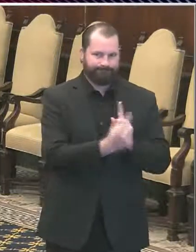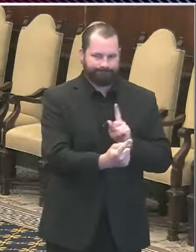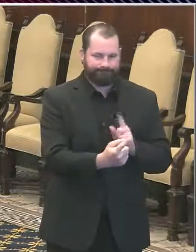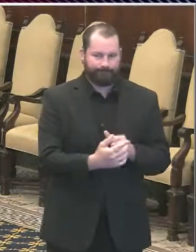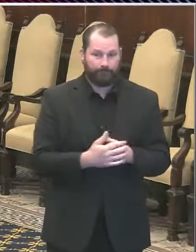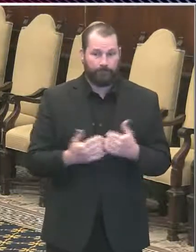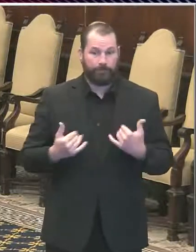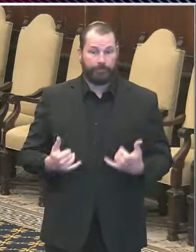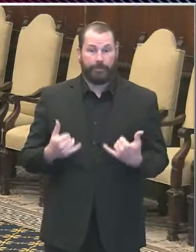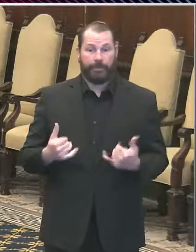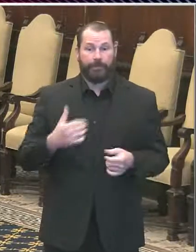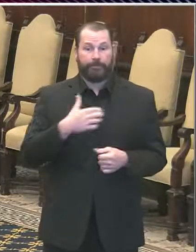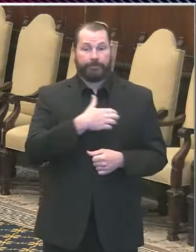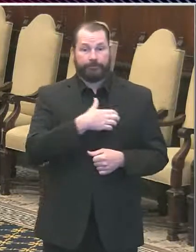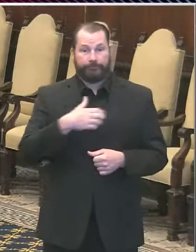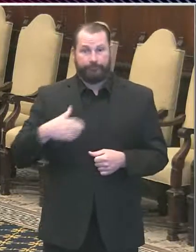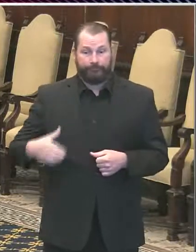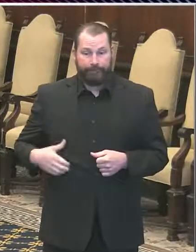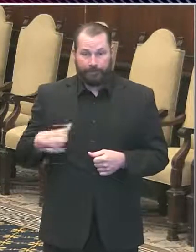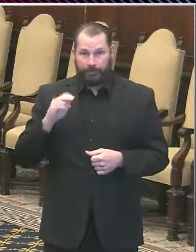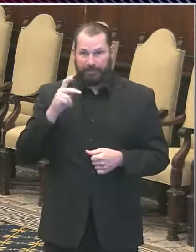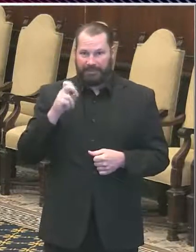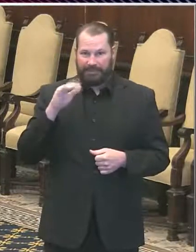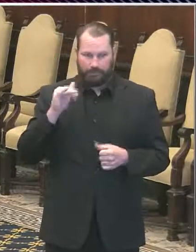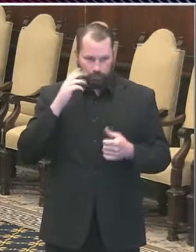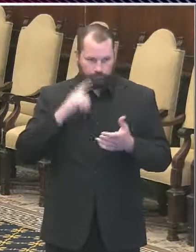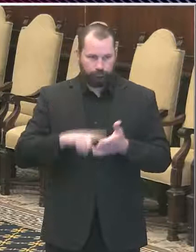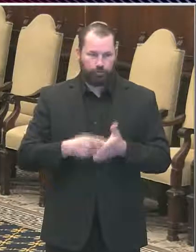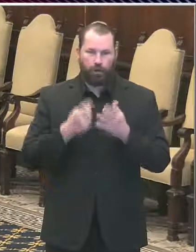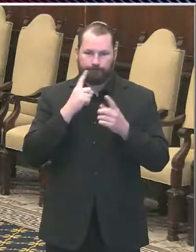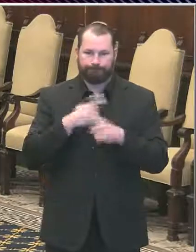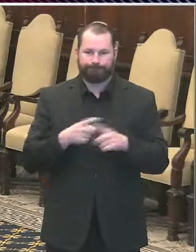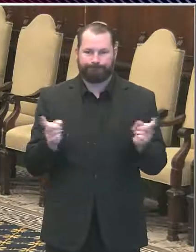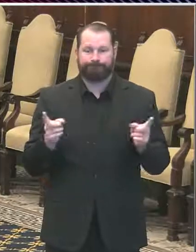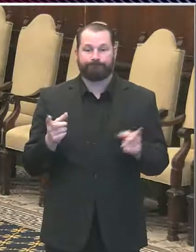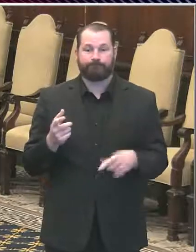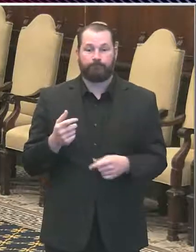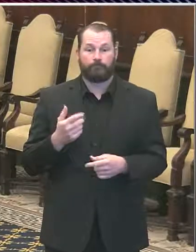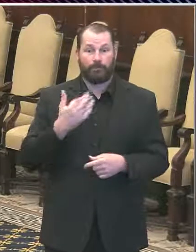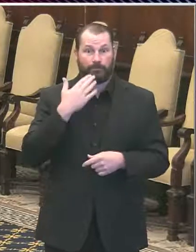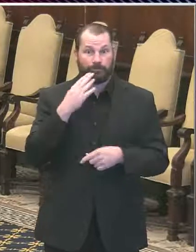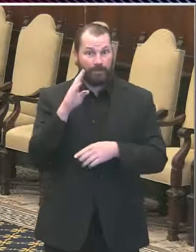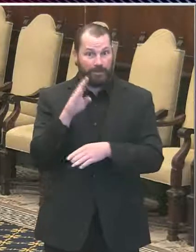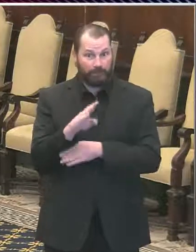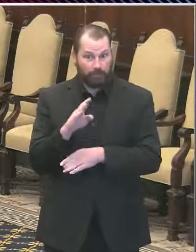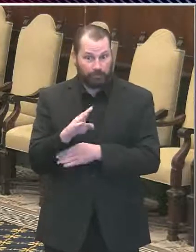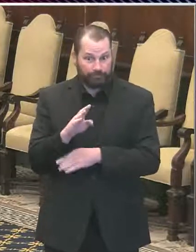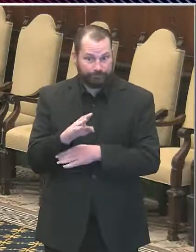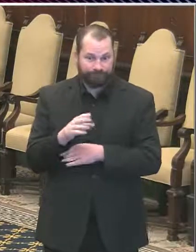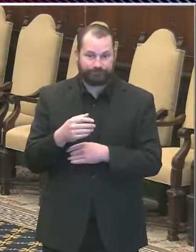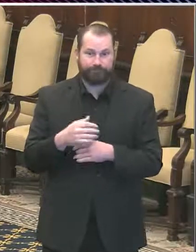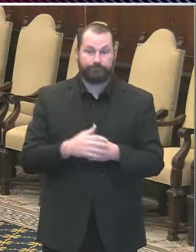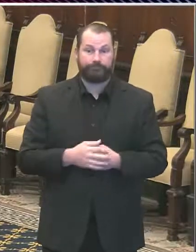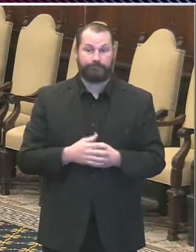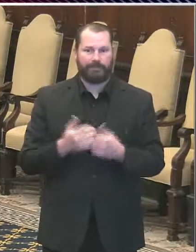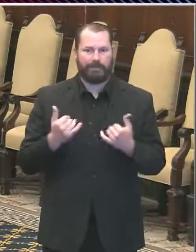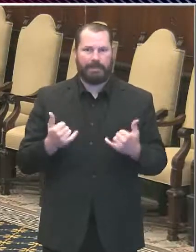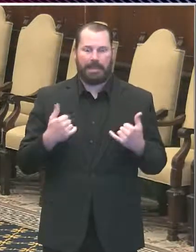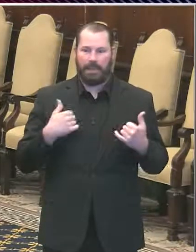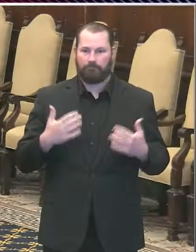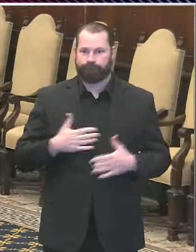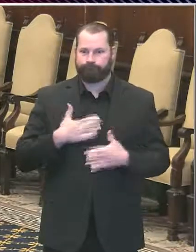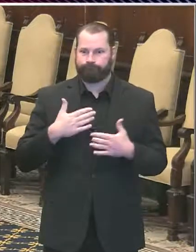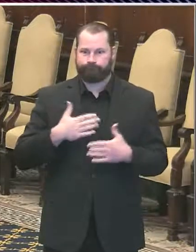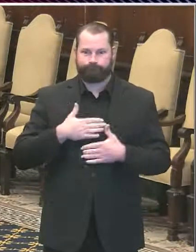Mayor Jim Kenney. Mayor, you now have the floor. Mayor you very much. Good afternoon, everyone. Today I'm pleased to announce that the Department of Prisons will